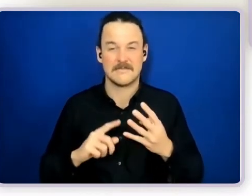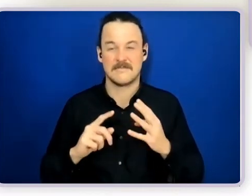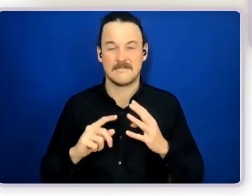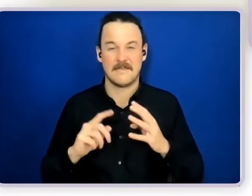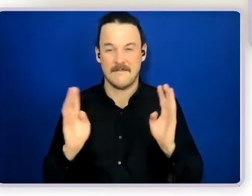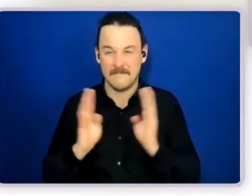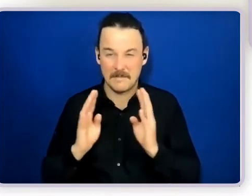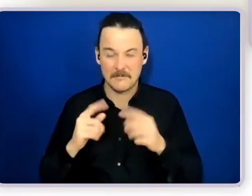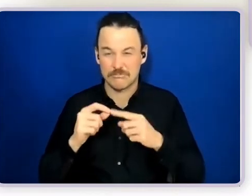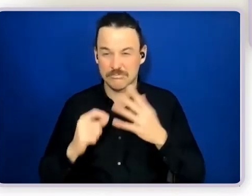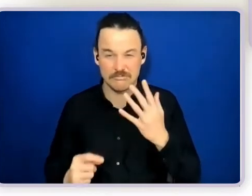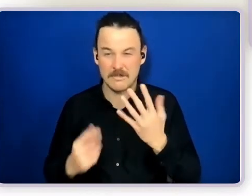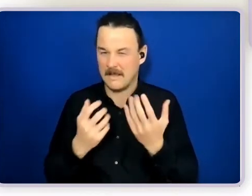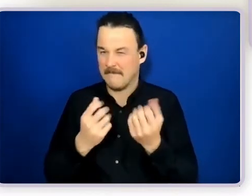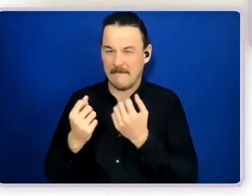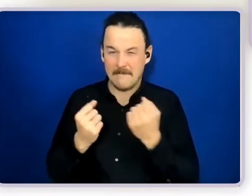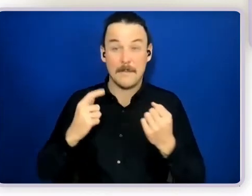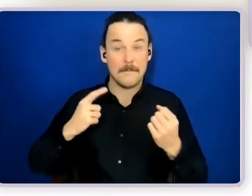an, I'll give you an example of how this happens.